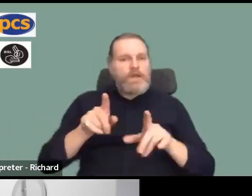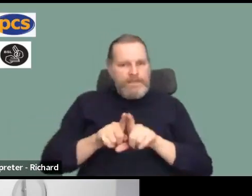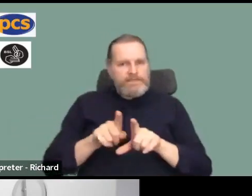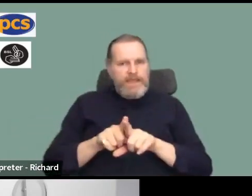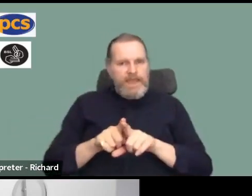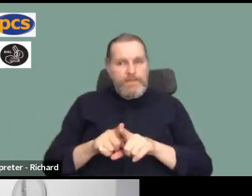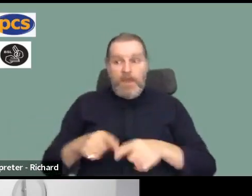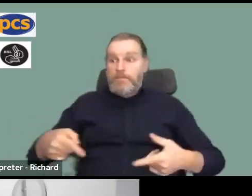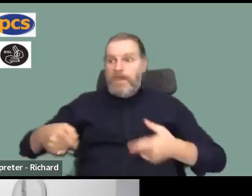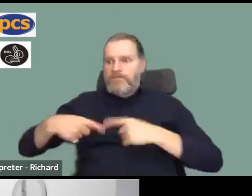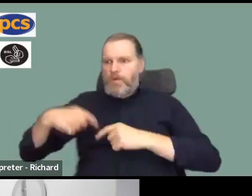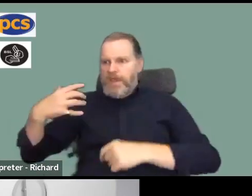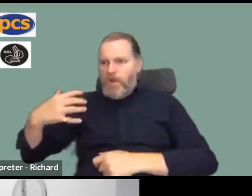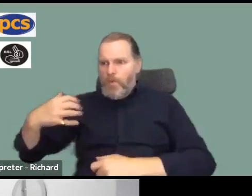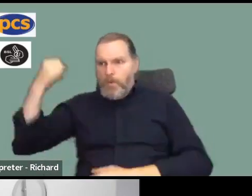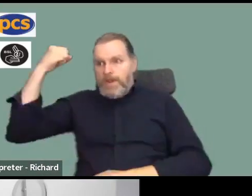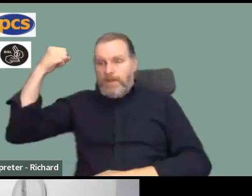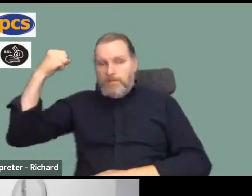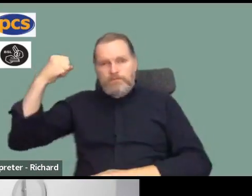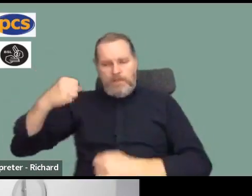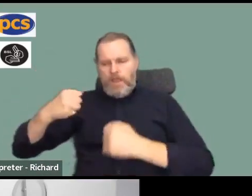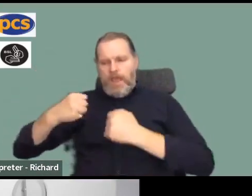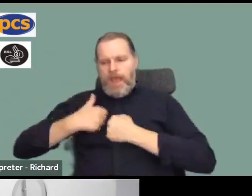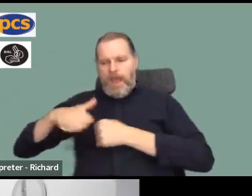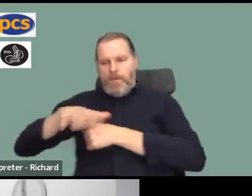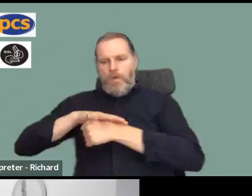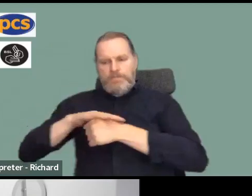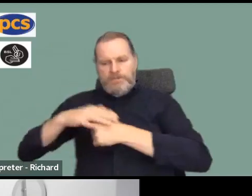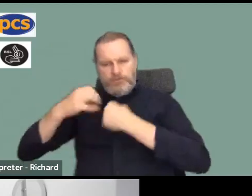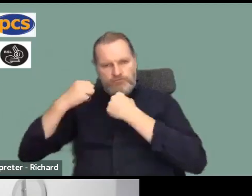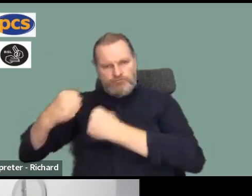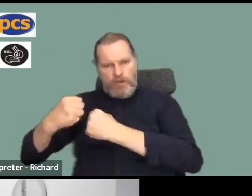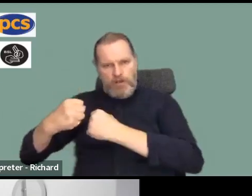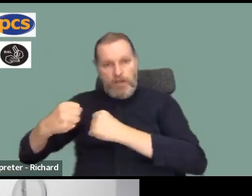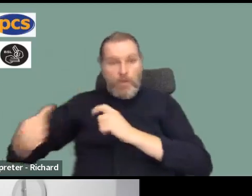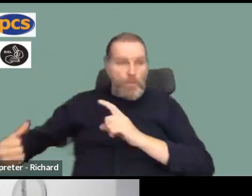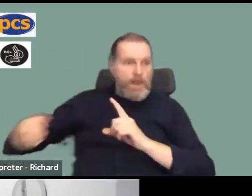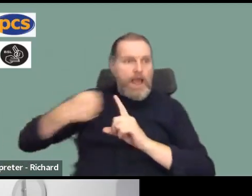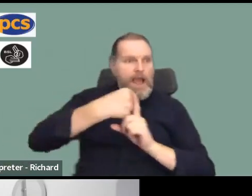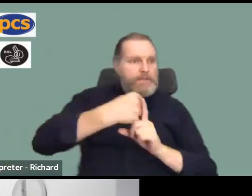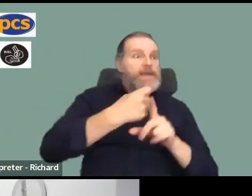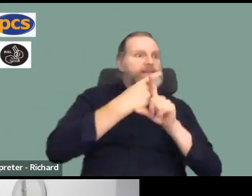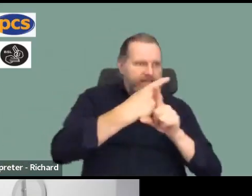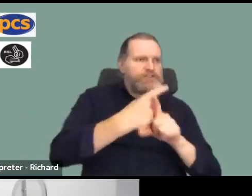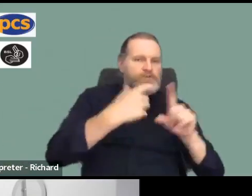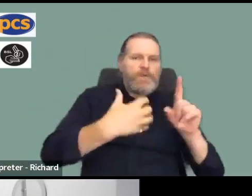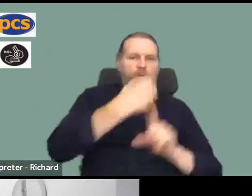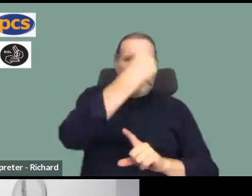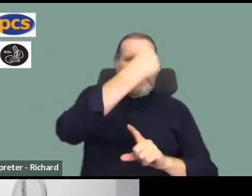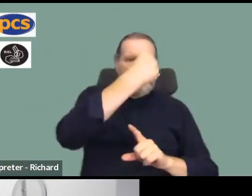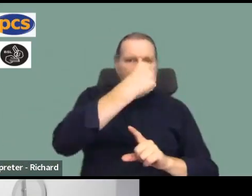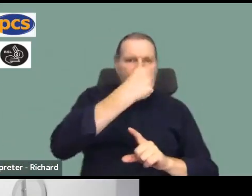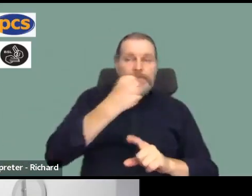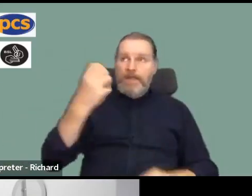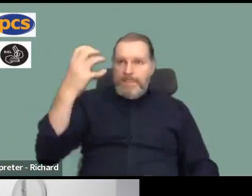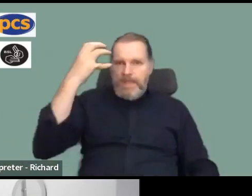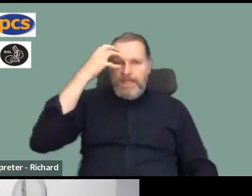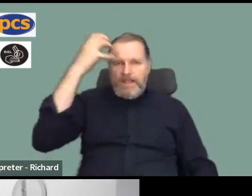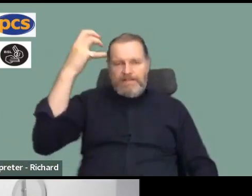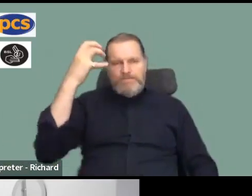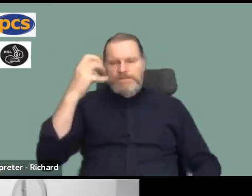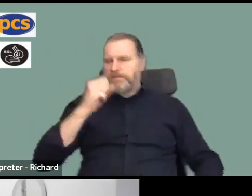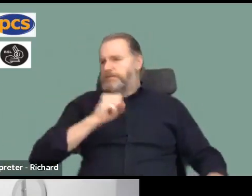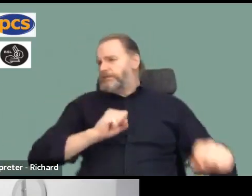winning doesn't just strengthen our position, it makes it more likely that those teachers will win and that the government finds it harder and harder to